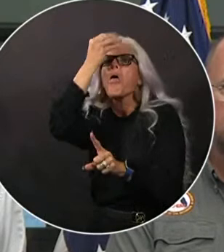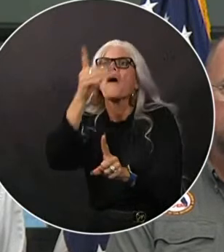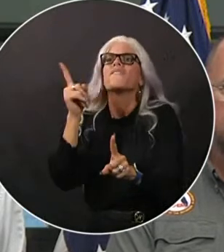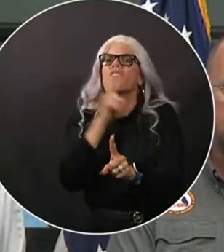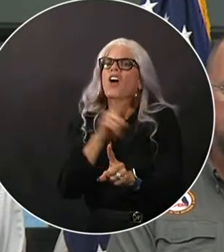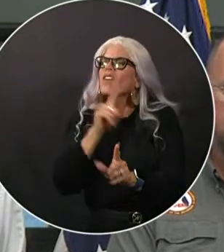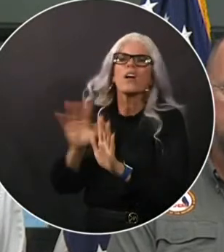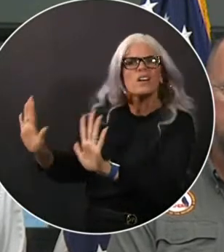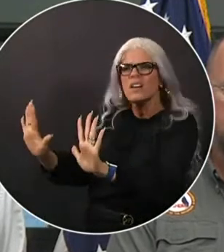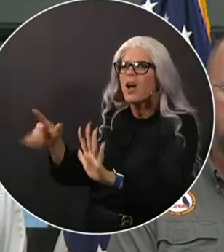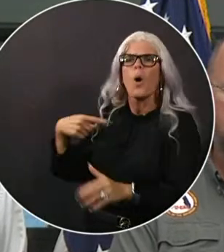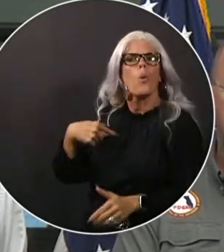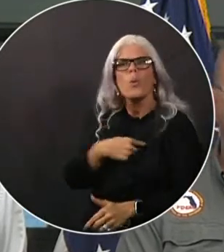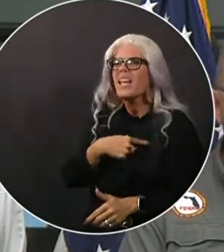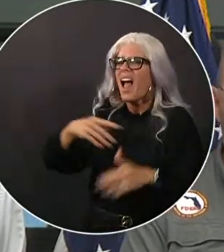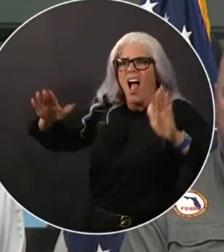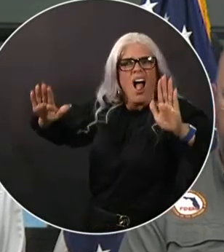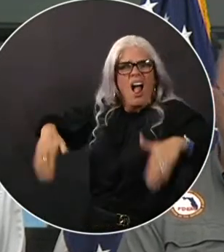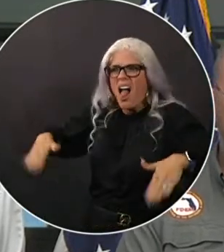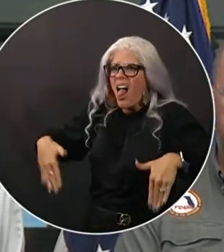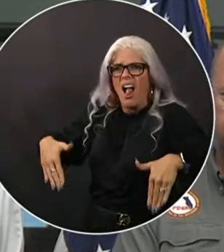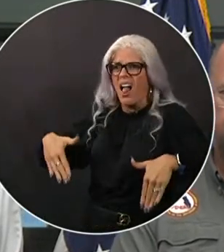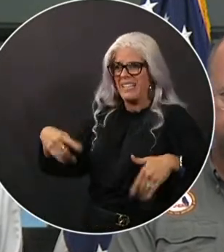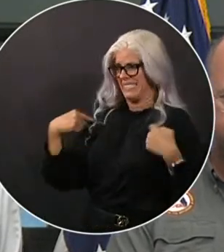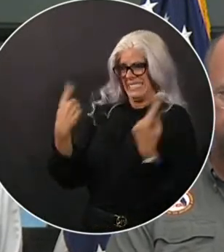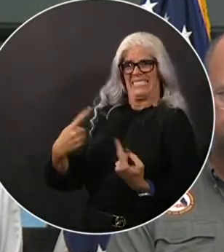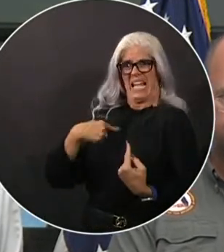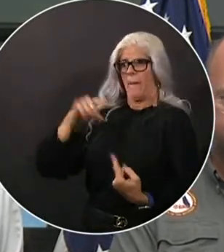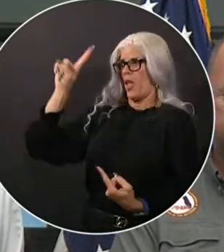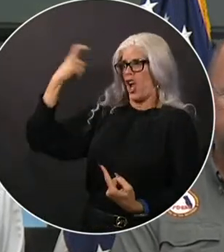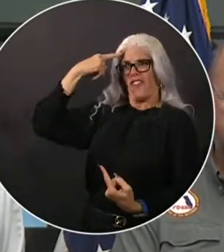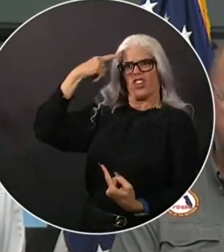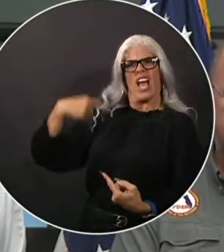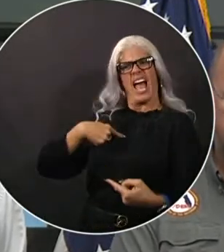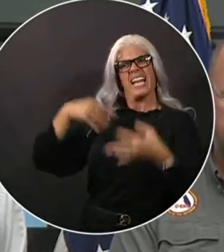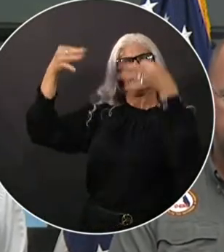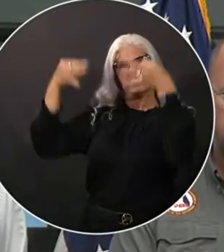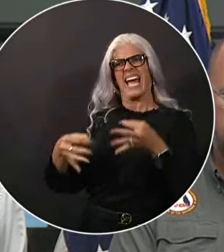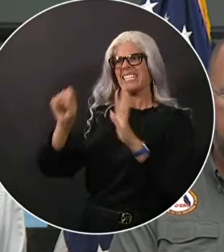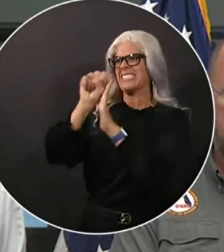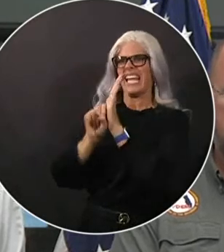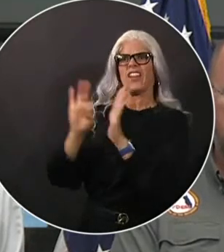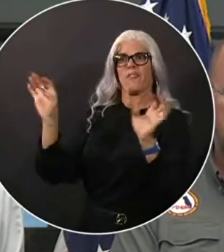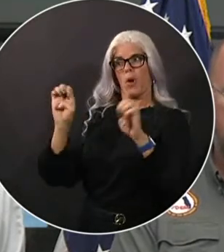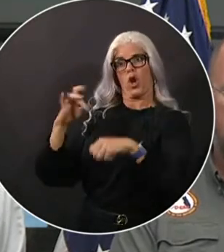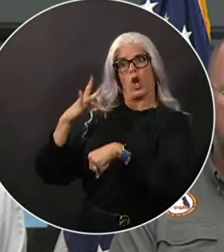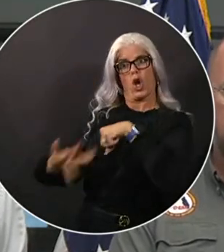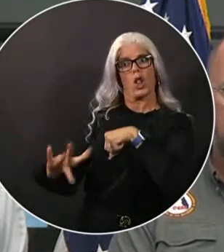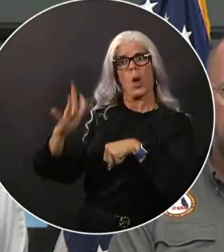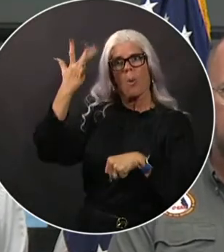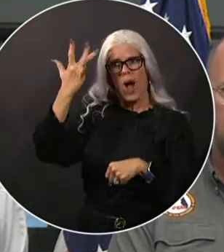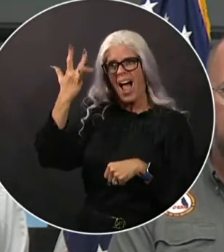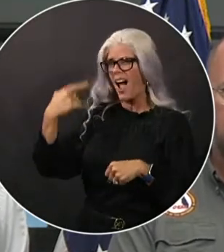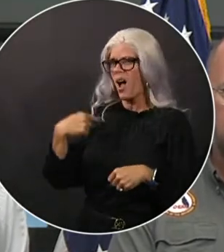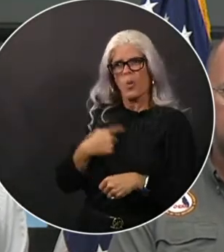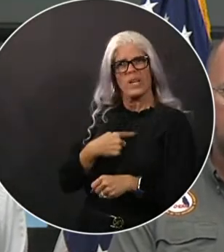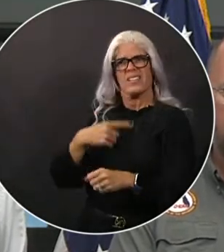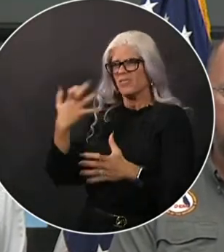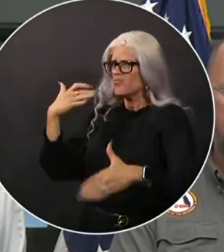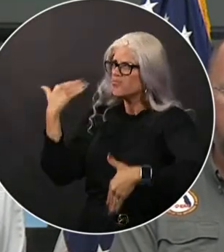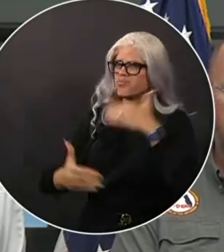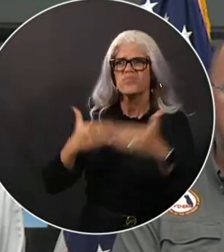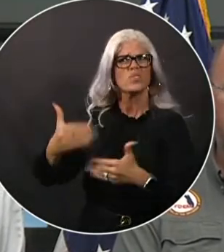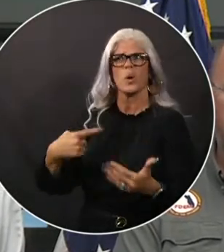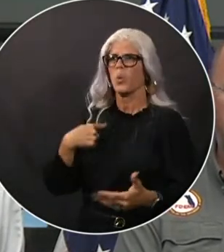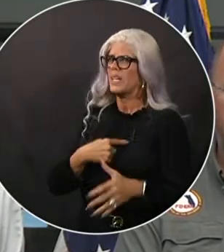I've been governor declared a state emergency this early. We made sure that we were very inclusive with it. We said that there was a lot of uncertainty and then we've